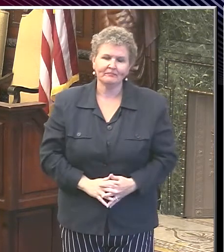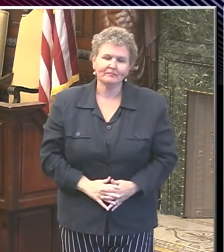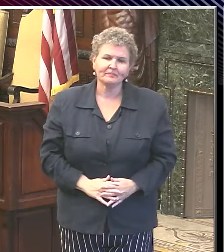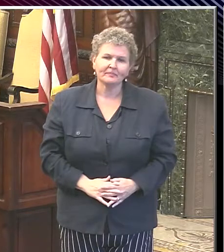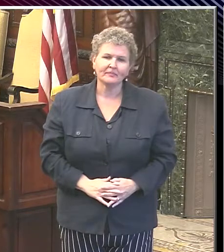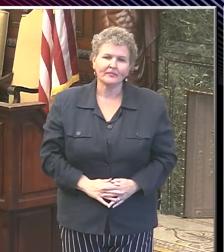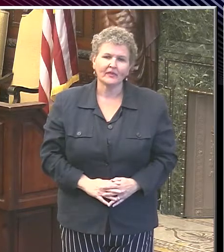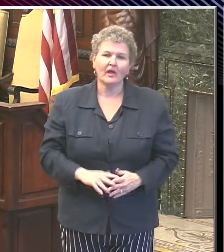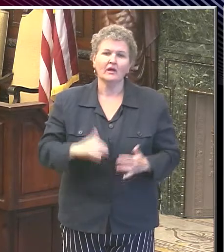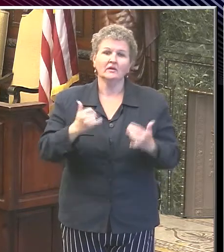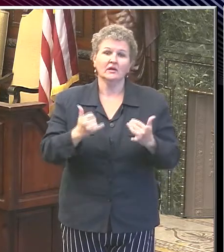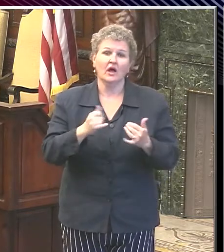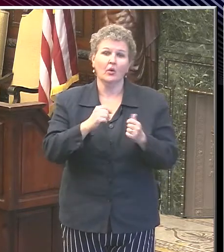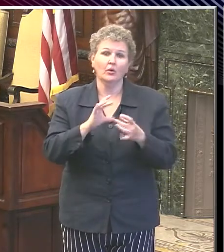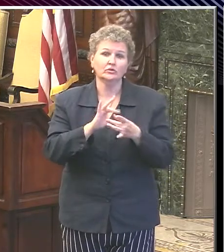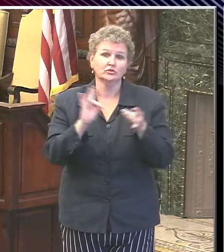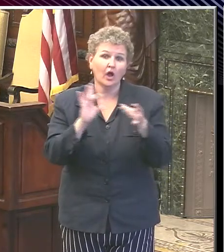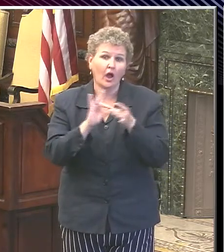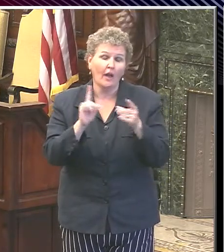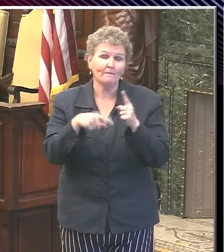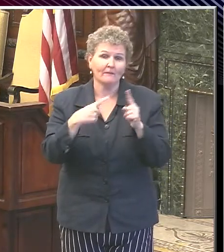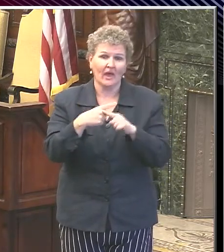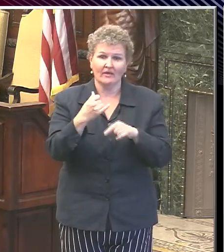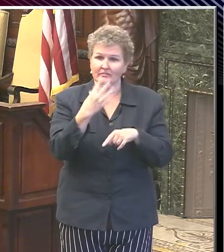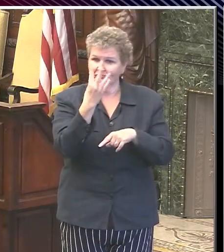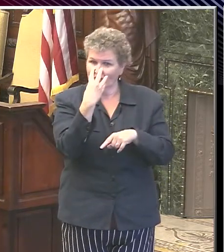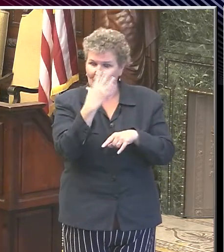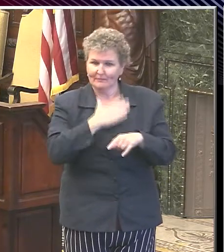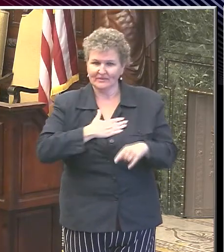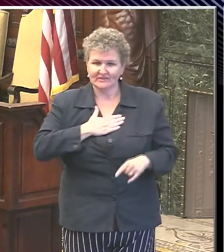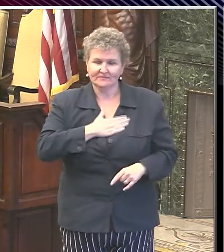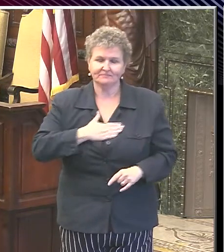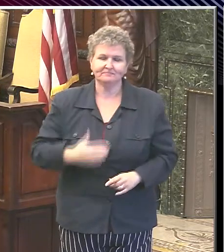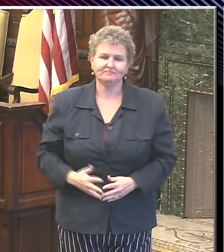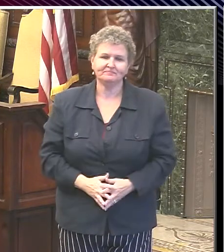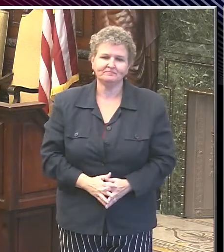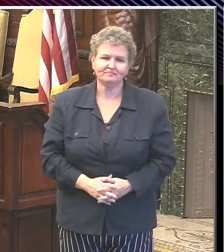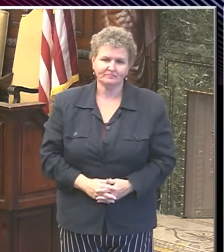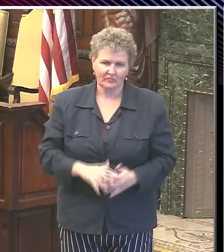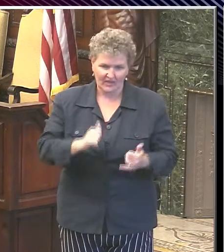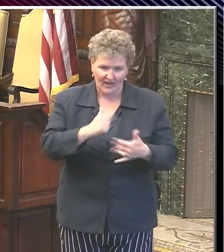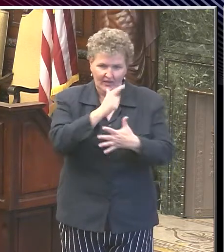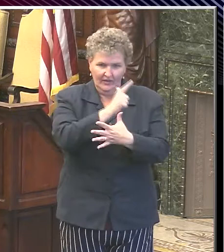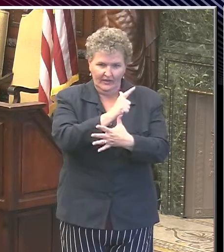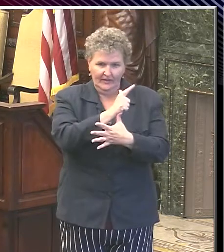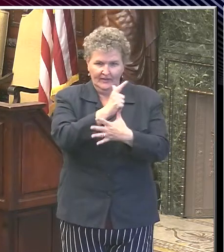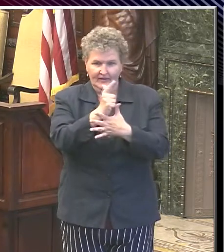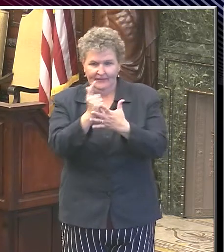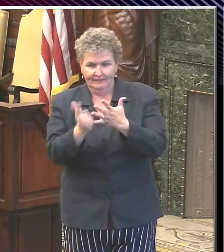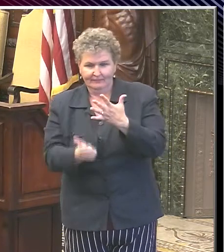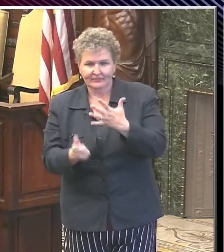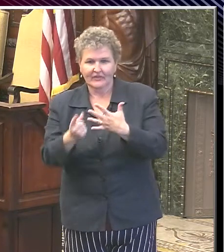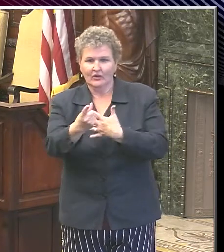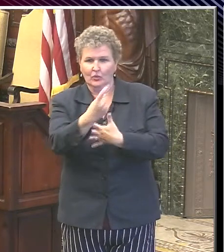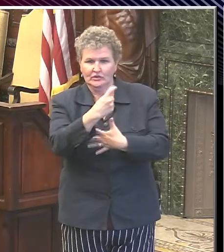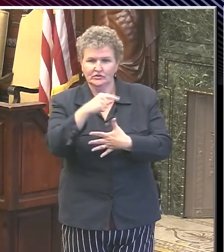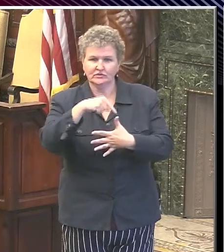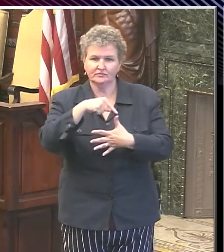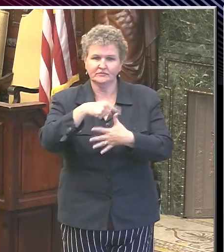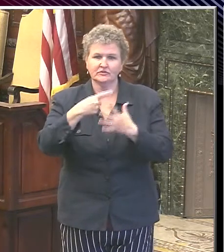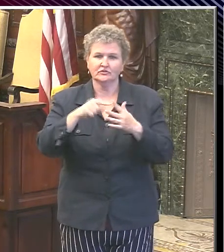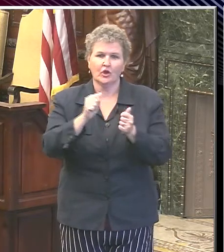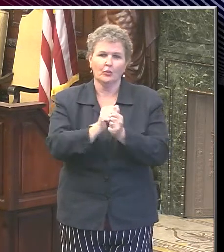to ask your question if you are able to. We will now unmute reporters one by one to ask their questions, starting with Marcus